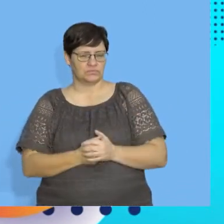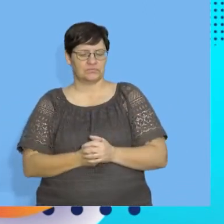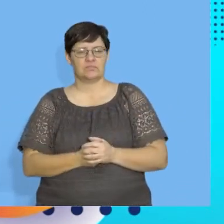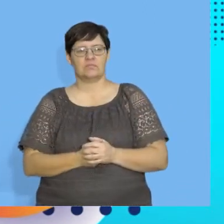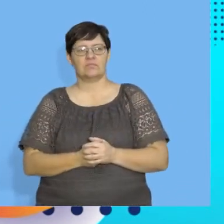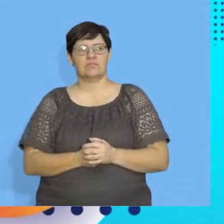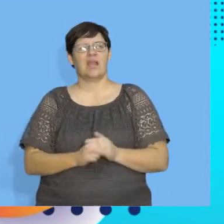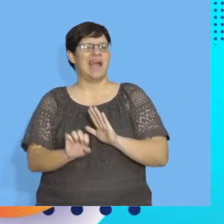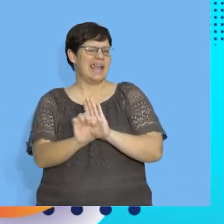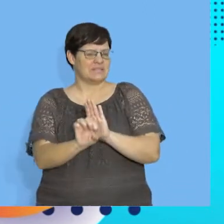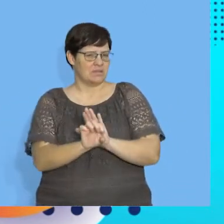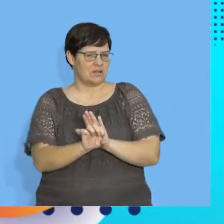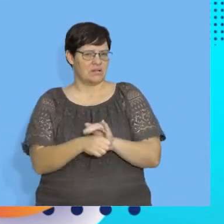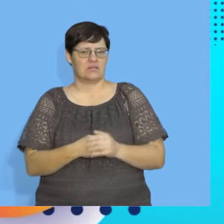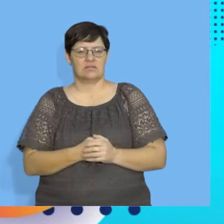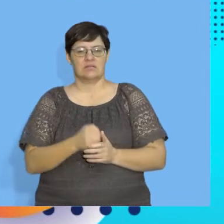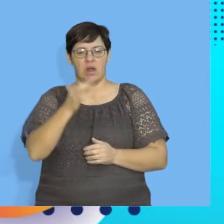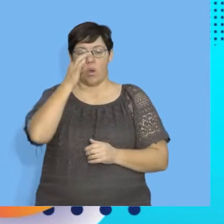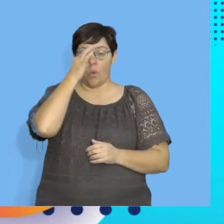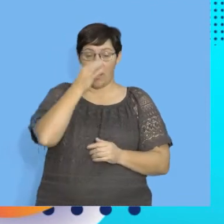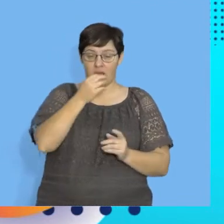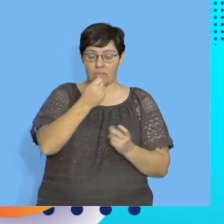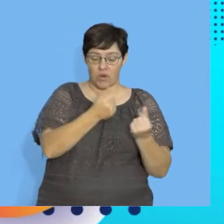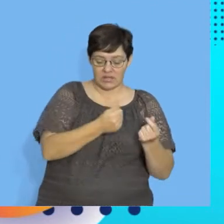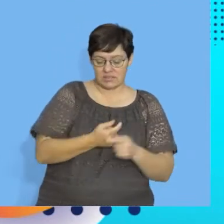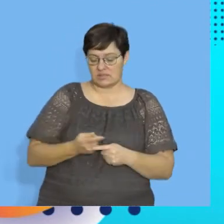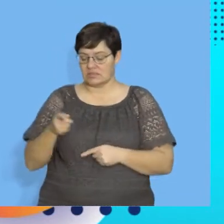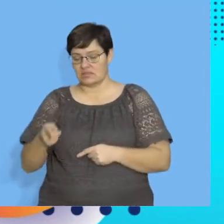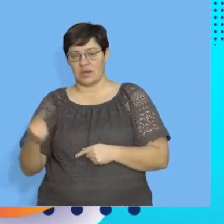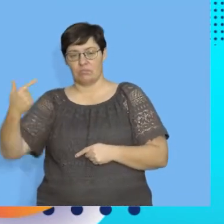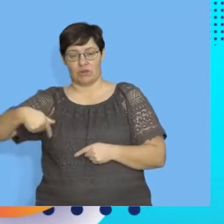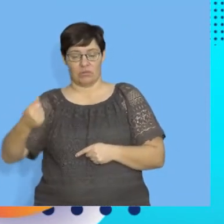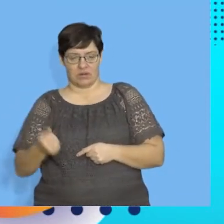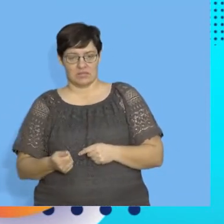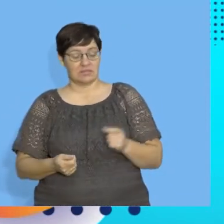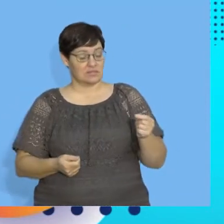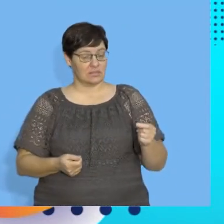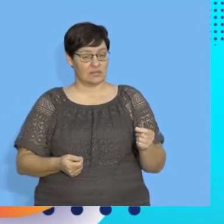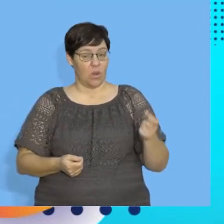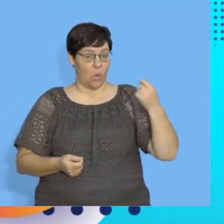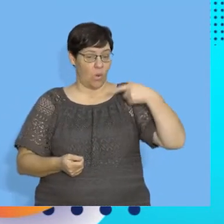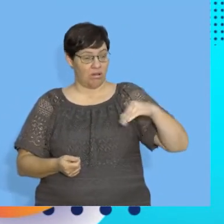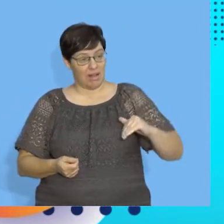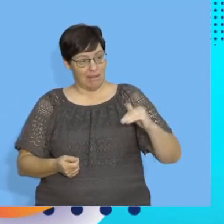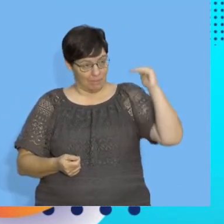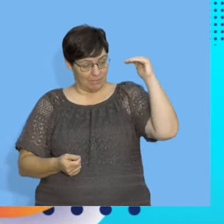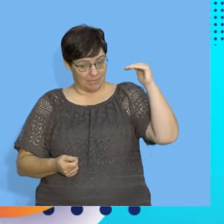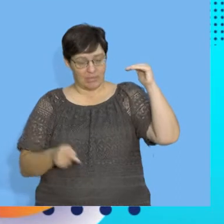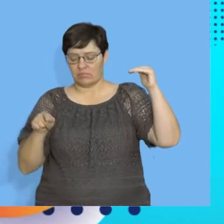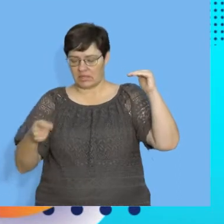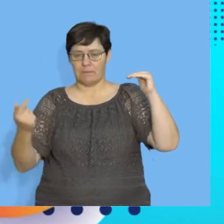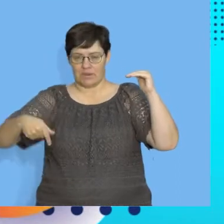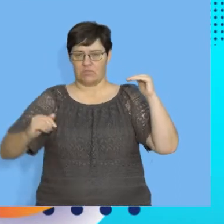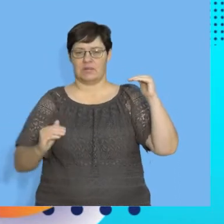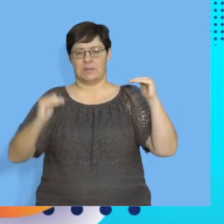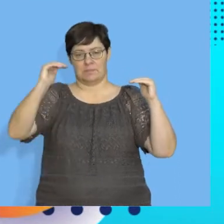oil price and petrol price. If oil price goes up, the petrol price goes up.